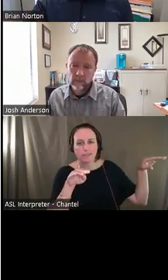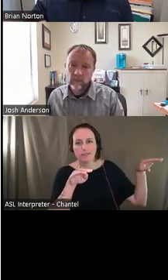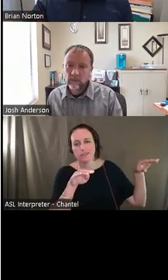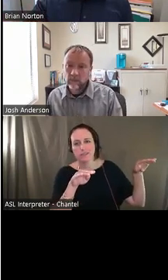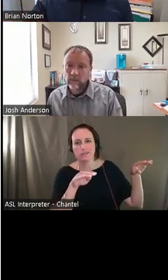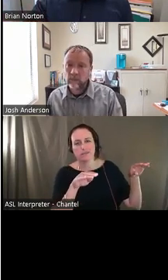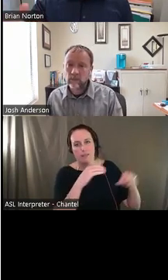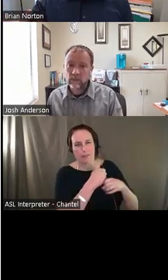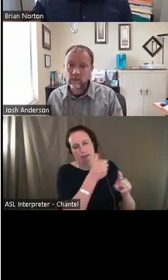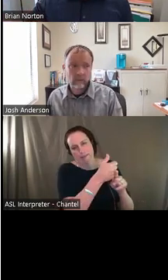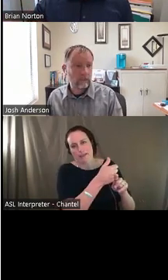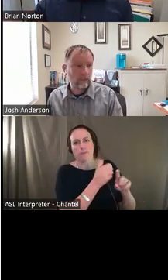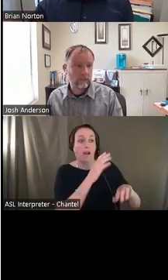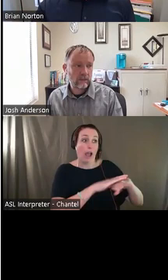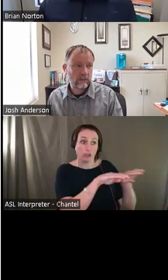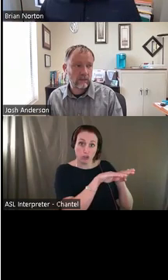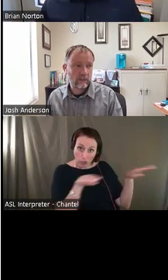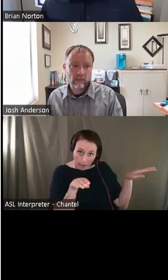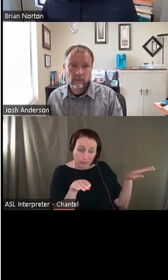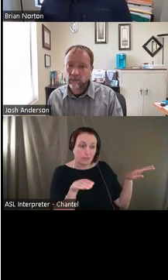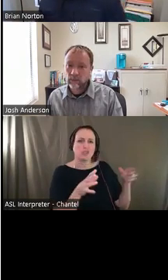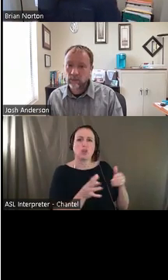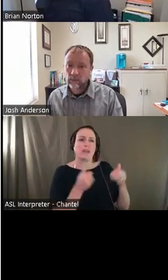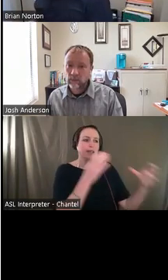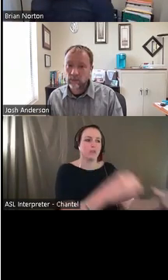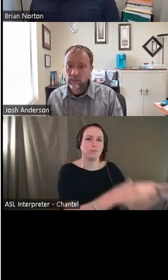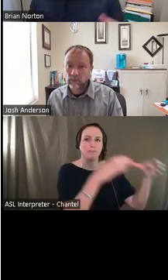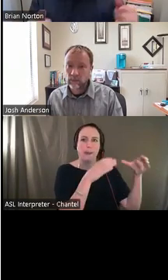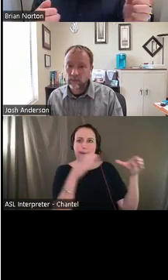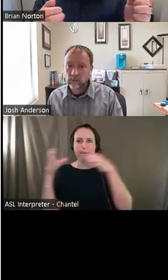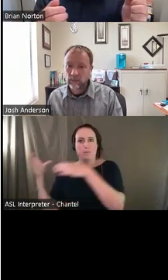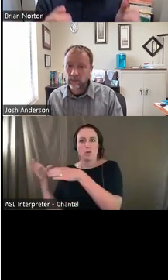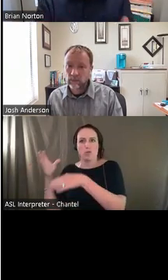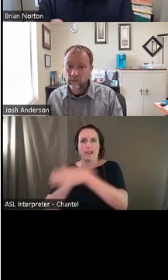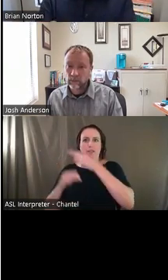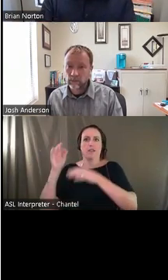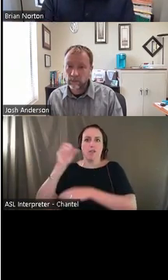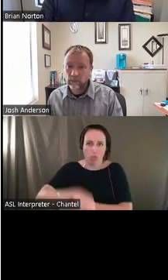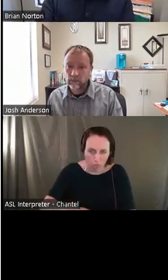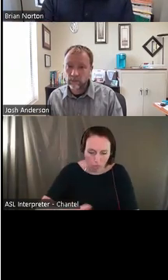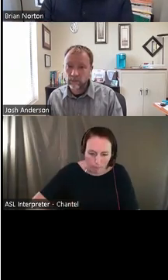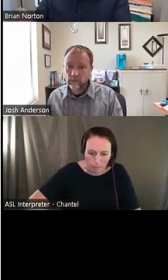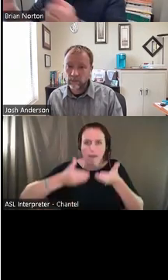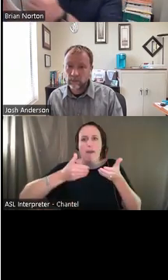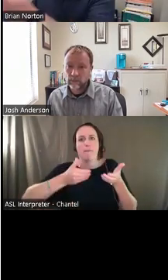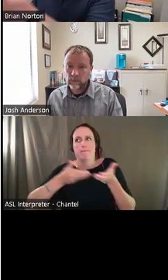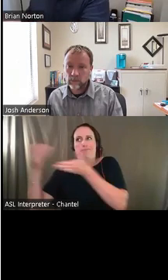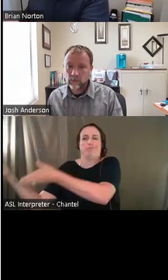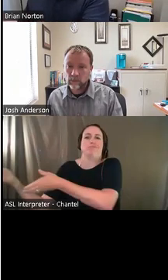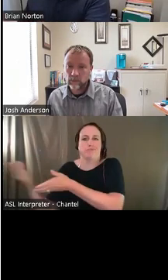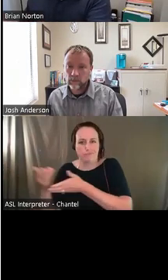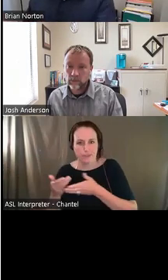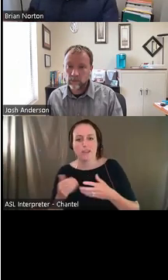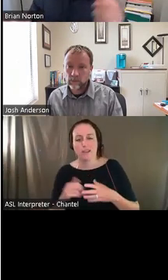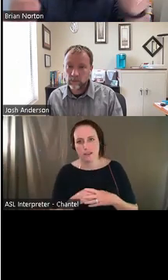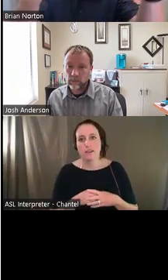so things are already off the ground and sometimes that can make just moving something from, you know, the moving it from the ground up onto a cart can